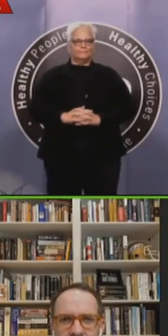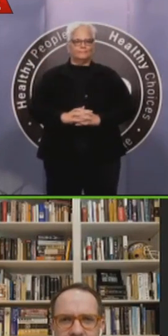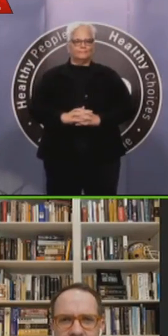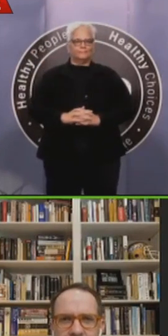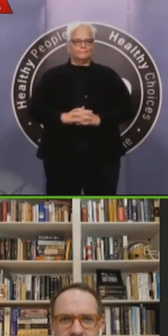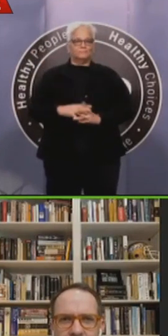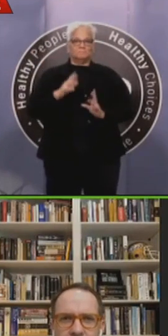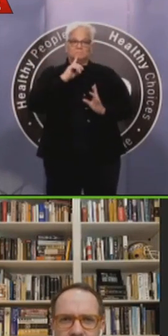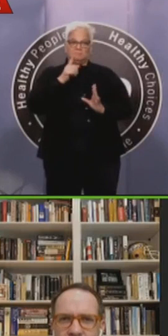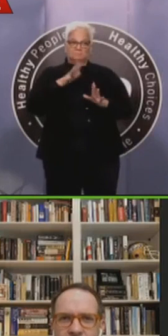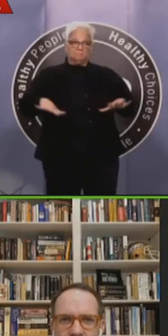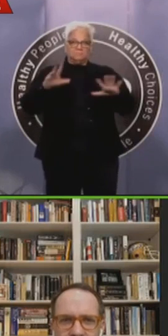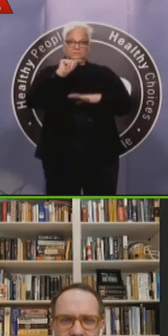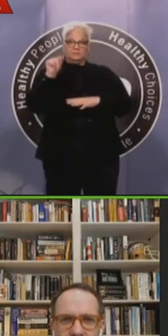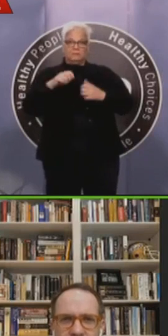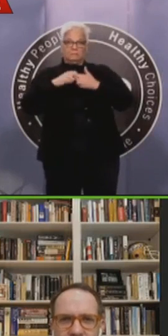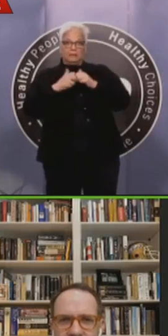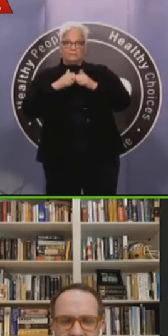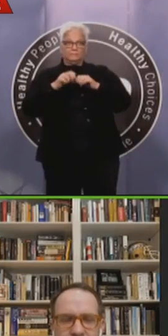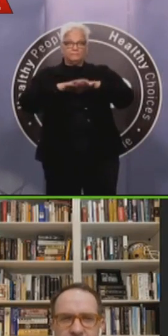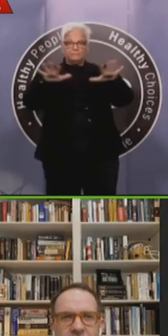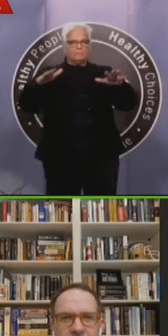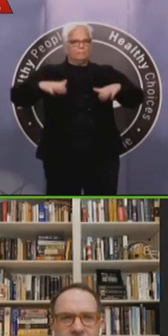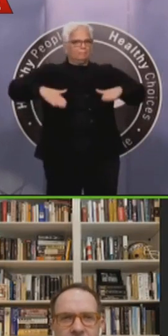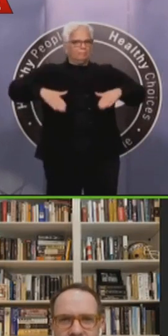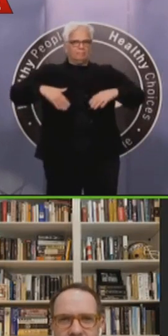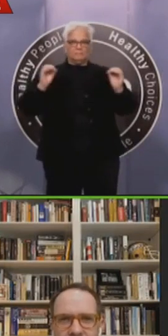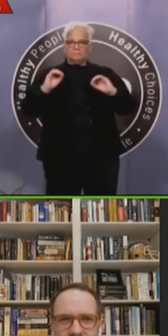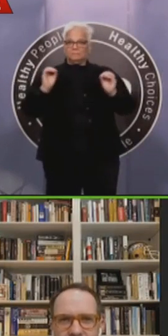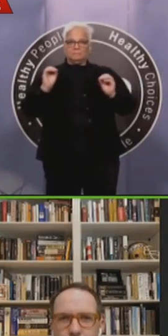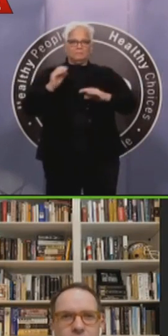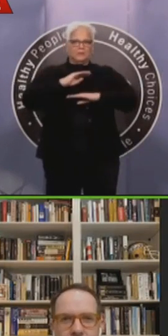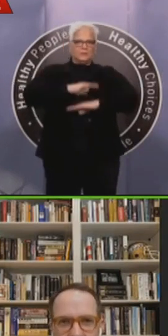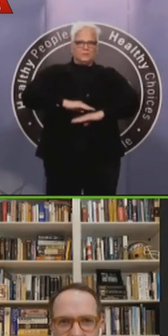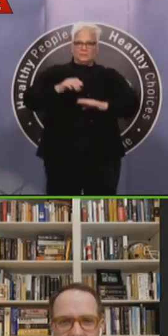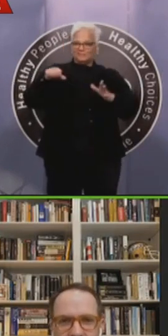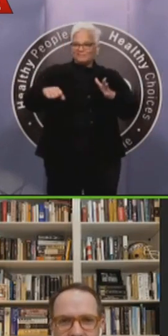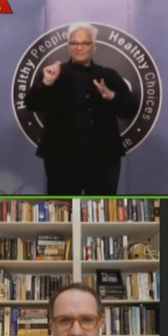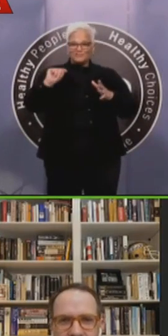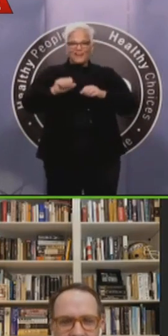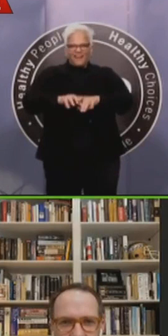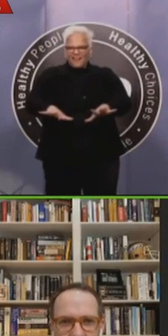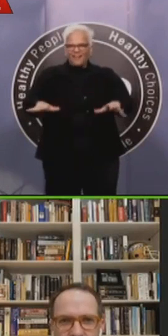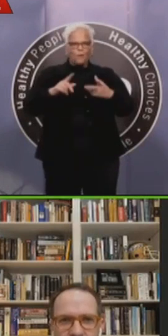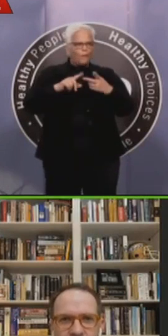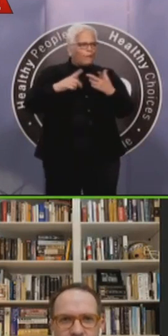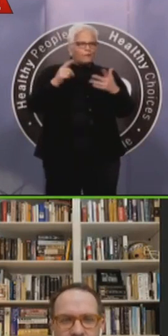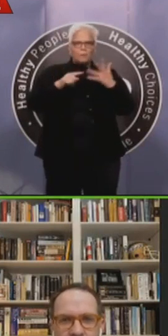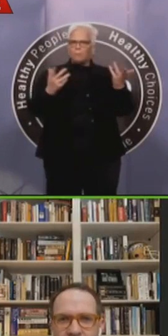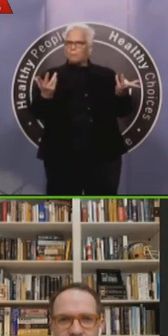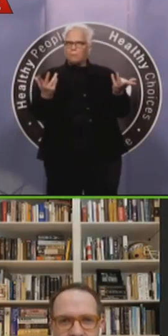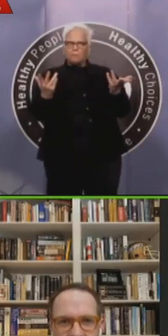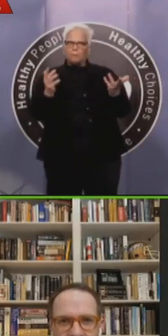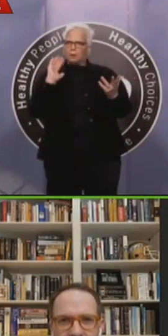or otherwise, but we certainly encourage you, uh, to keep in mind that you shouldn't be doing that. And as I mentioned earlier,